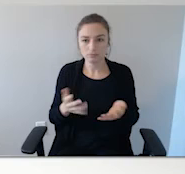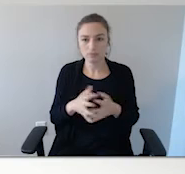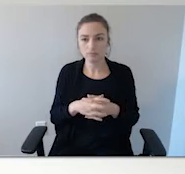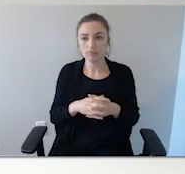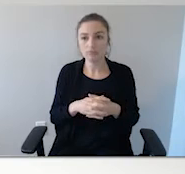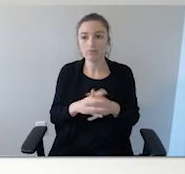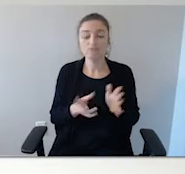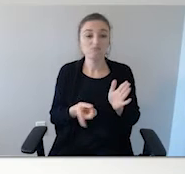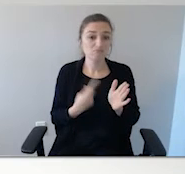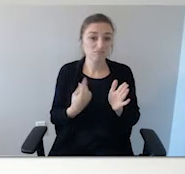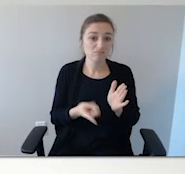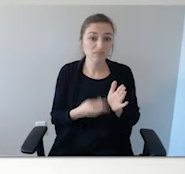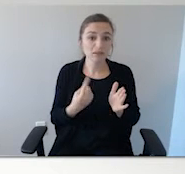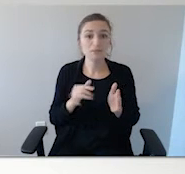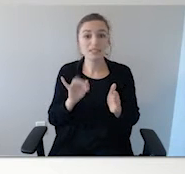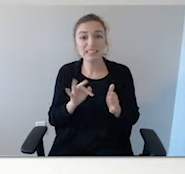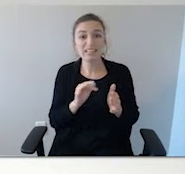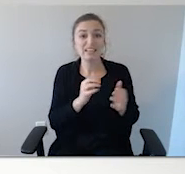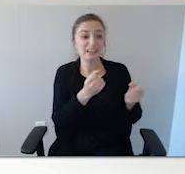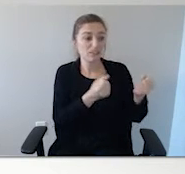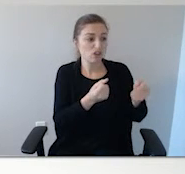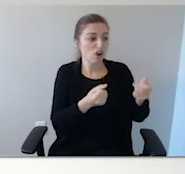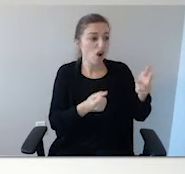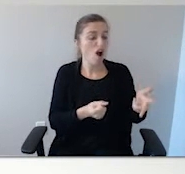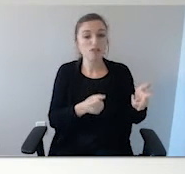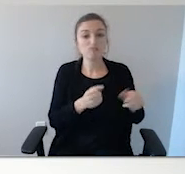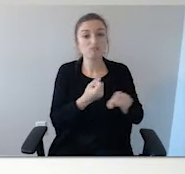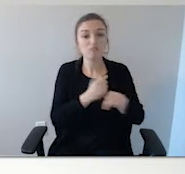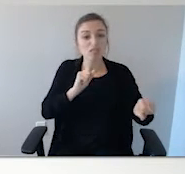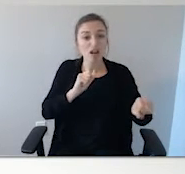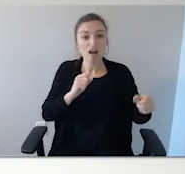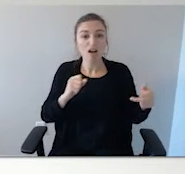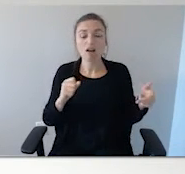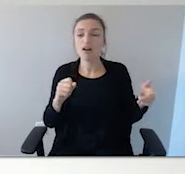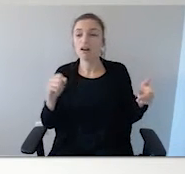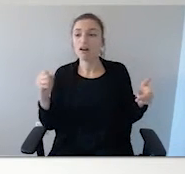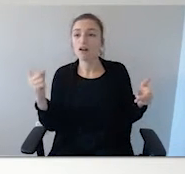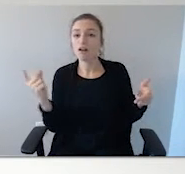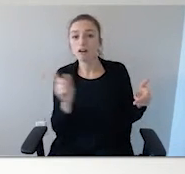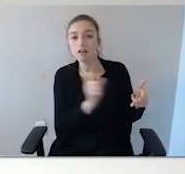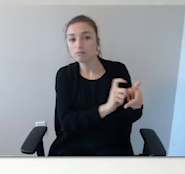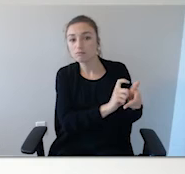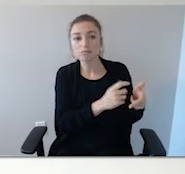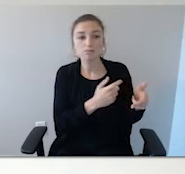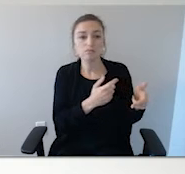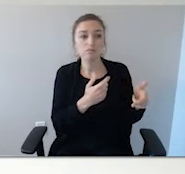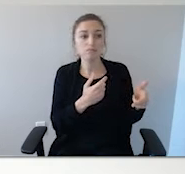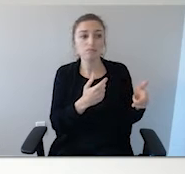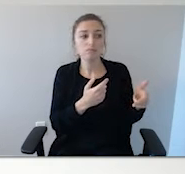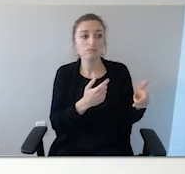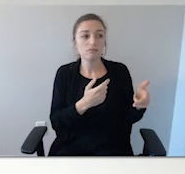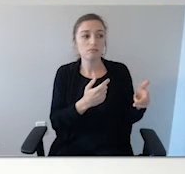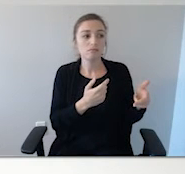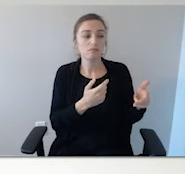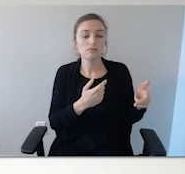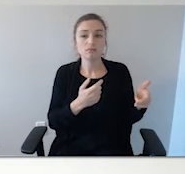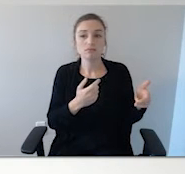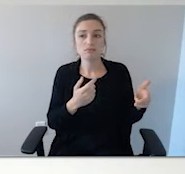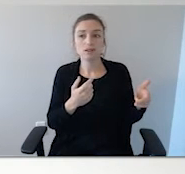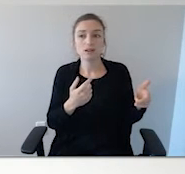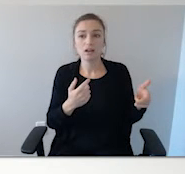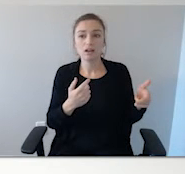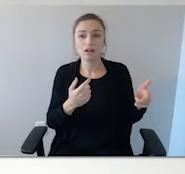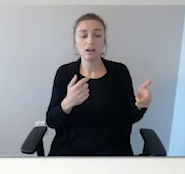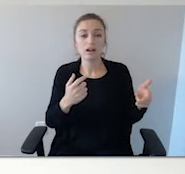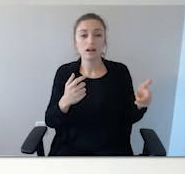Other times, he would go out and if the car was open, he'd get his toy, come back in. The car door is open, the front door is open. My kid's